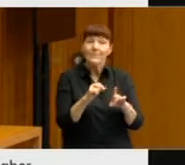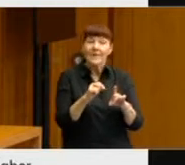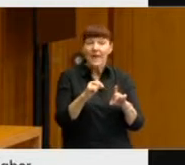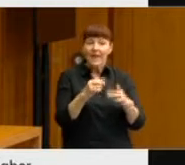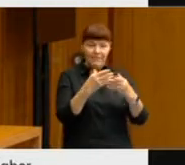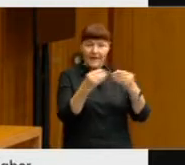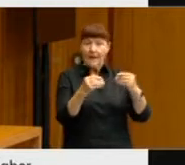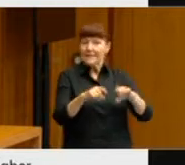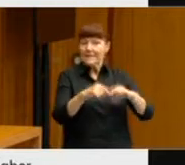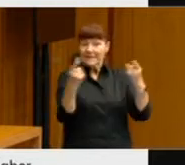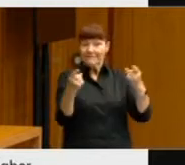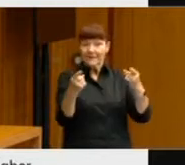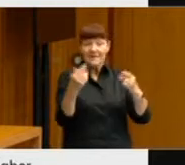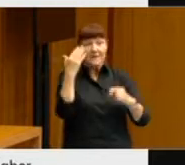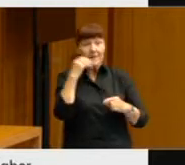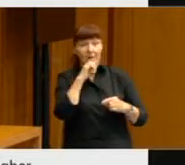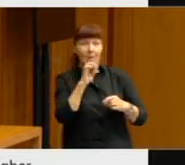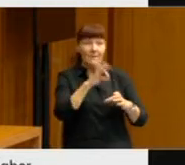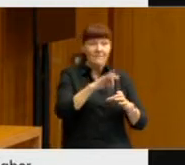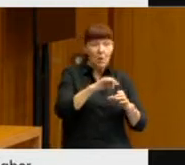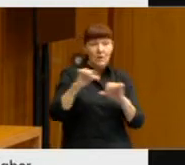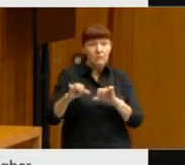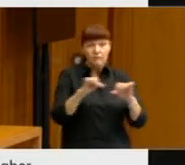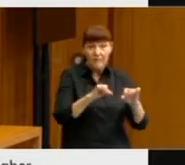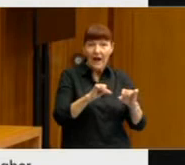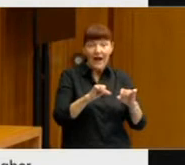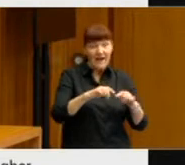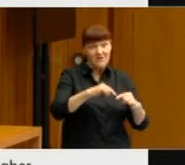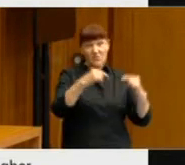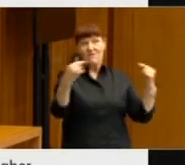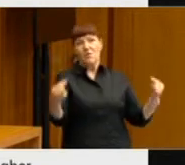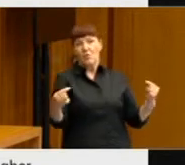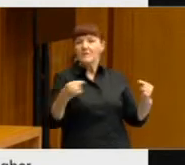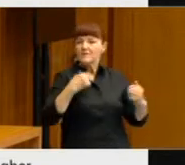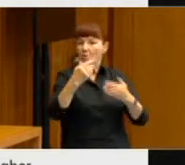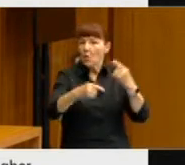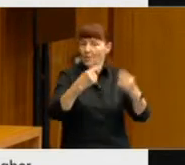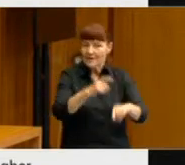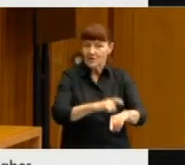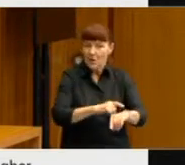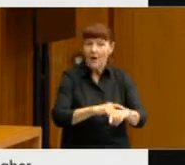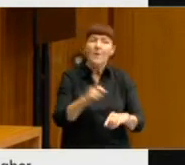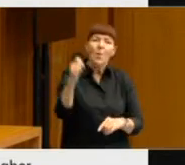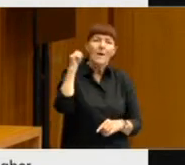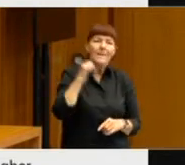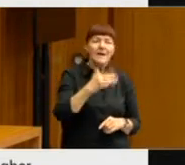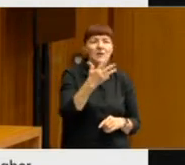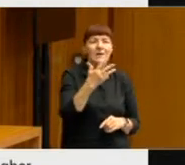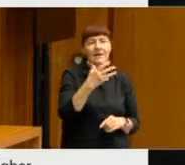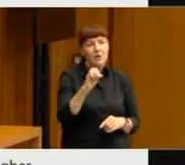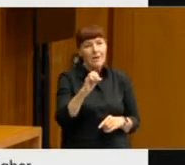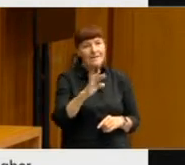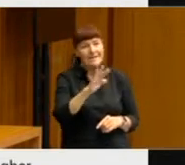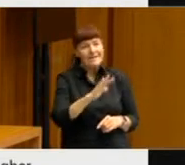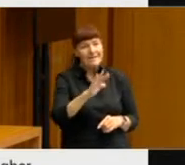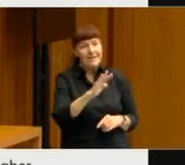behaviour in Australia has reversed over time. So back in the 1990s, a greater